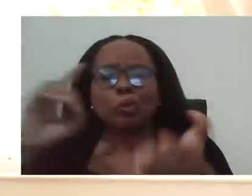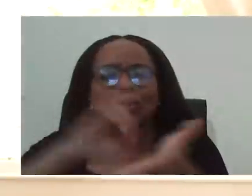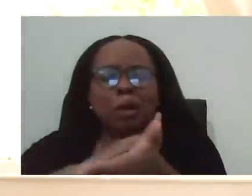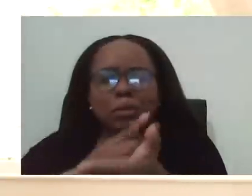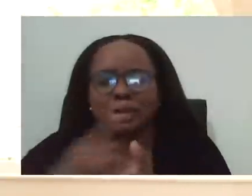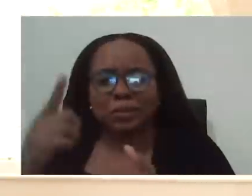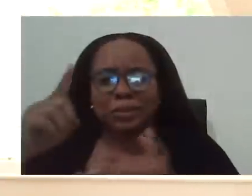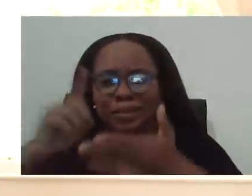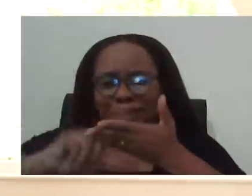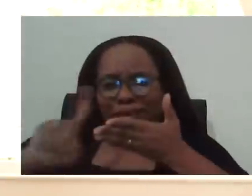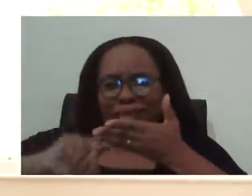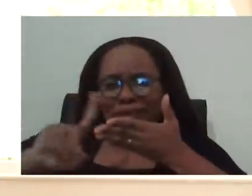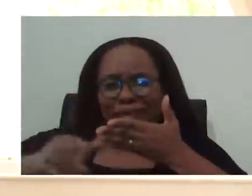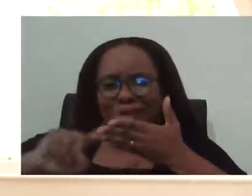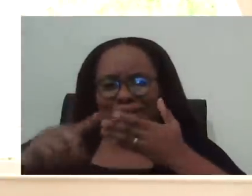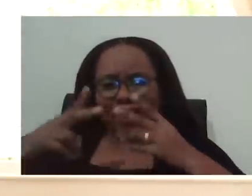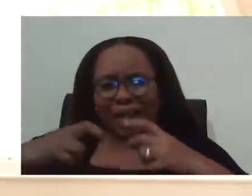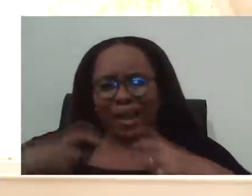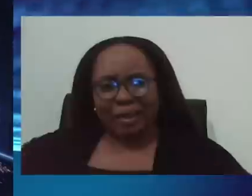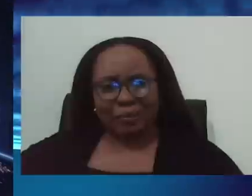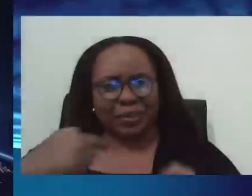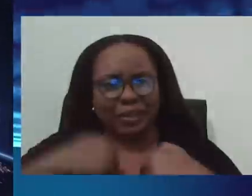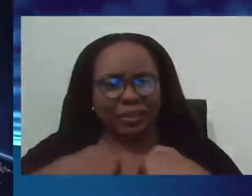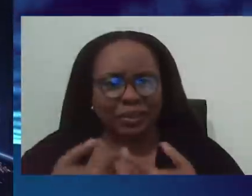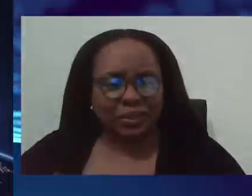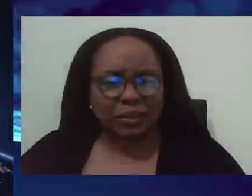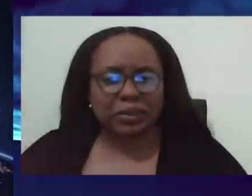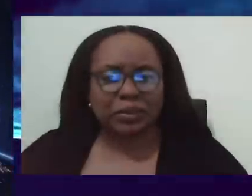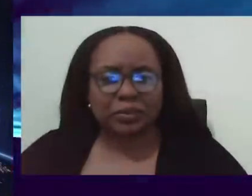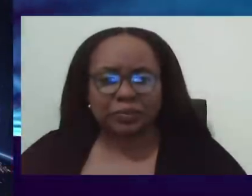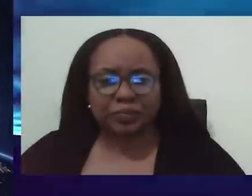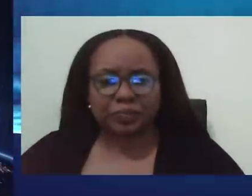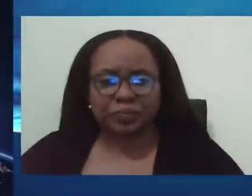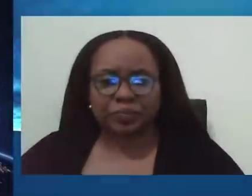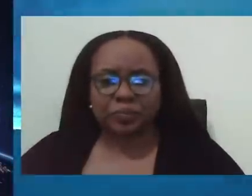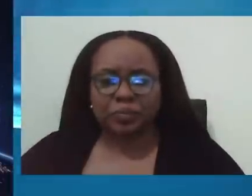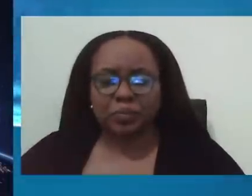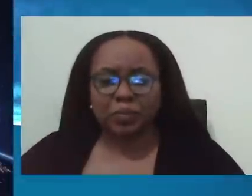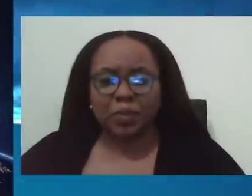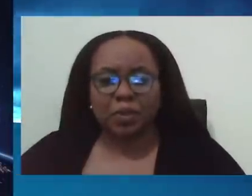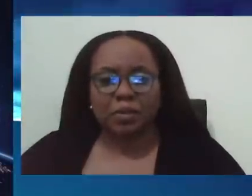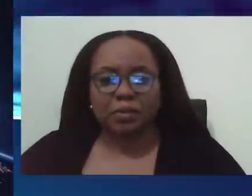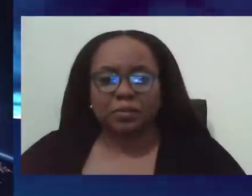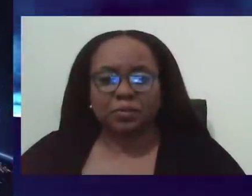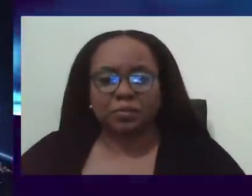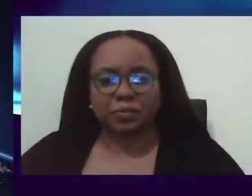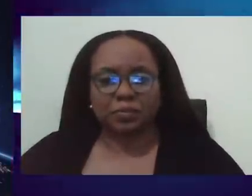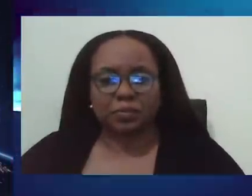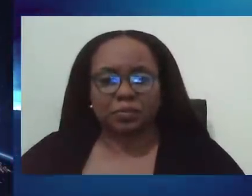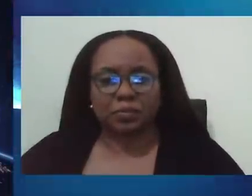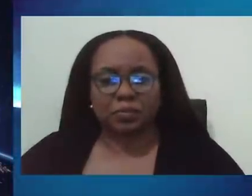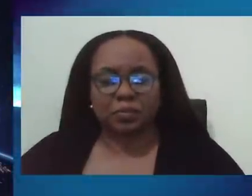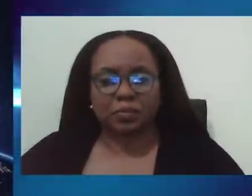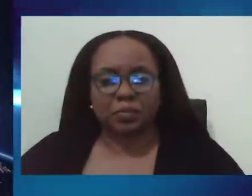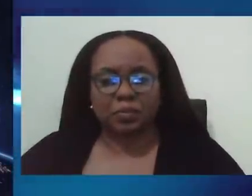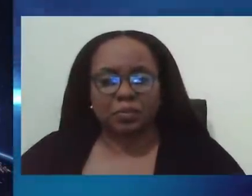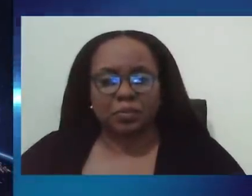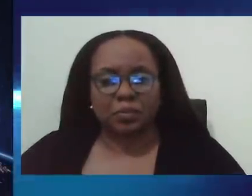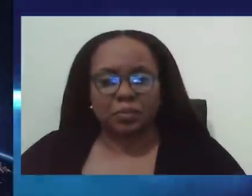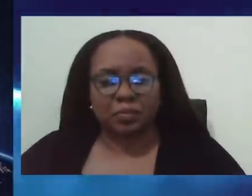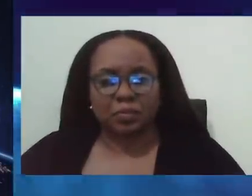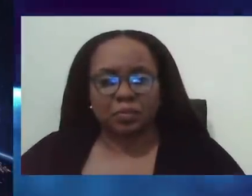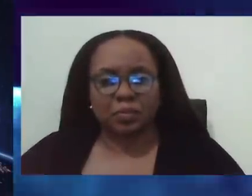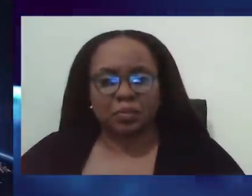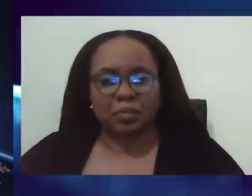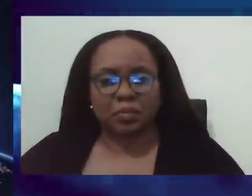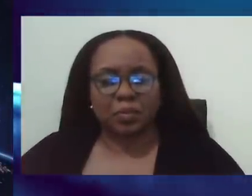So, so there are some persons that we are aware that, for instance, have been at home prior to the official